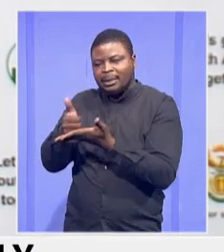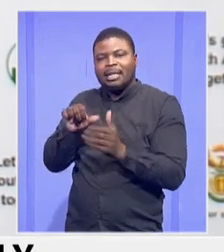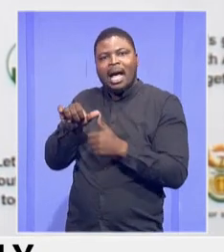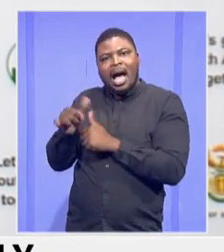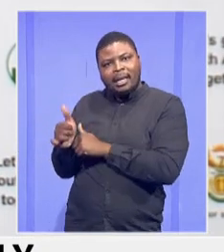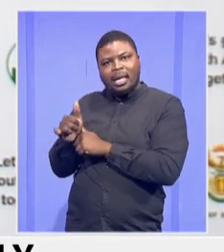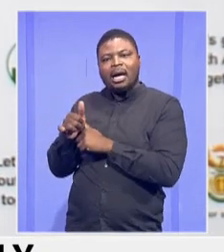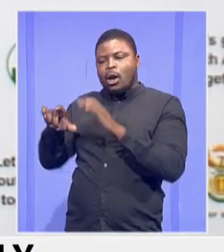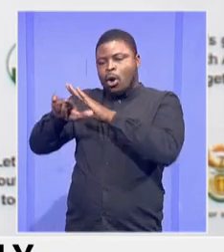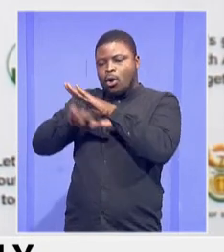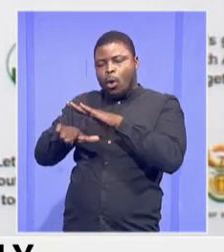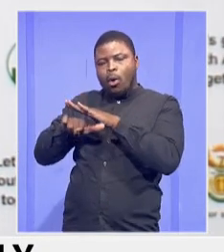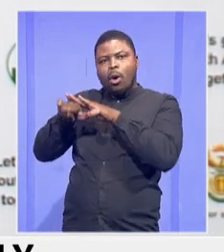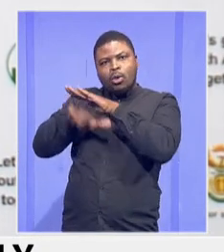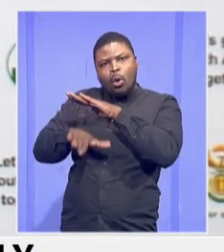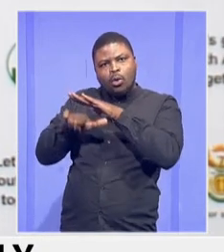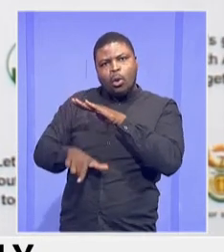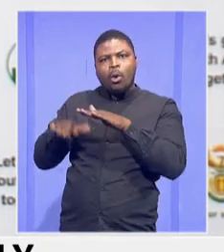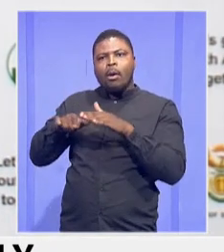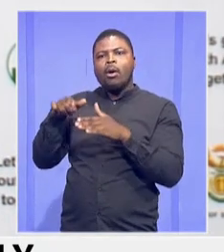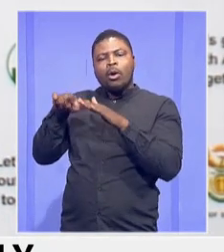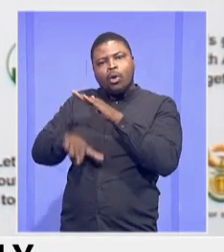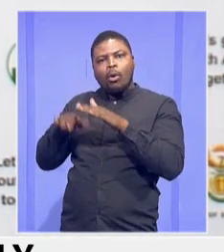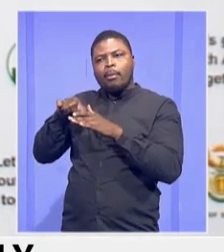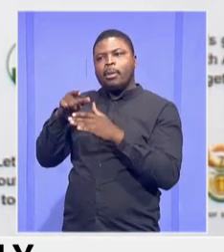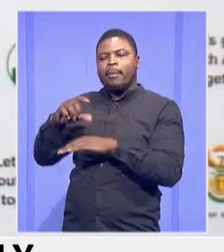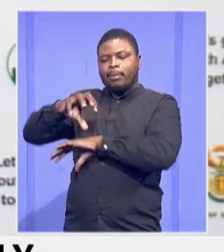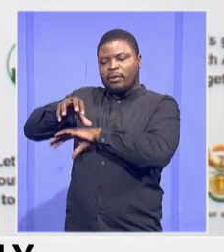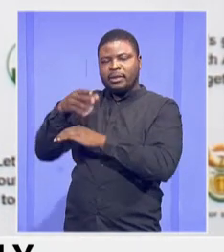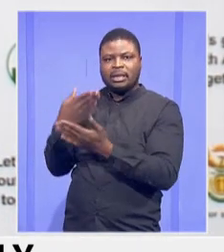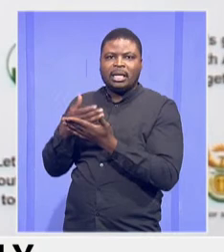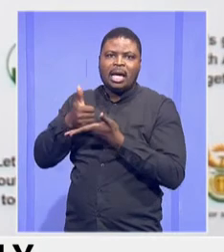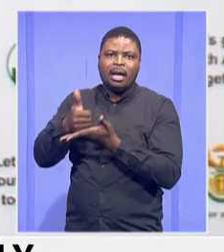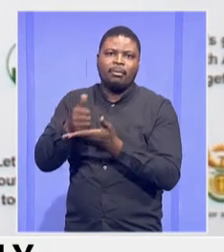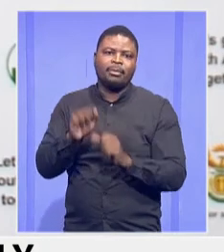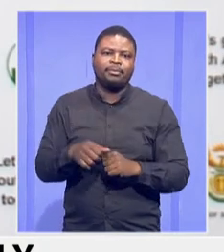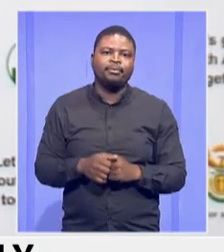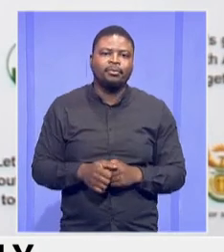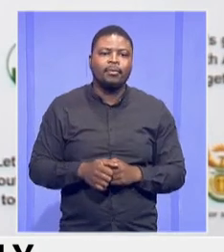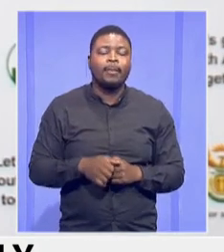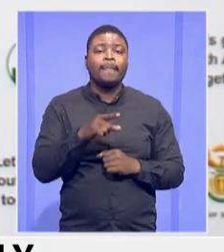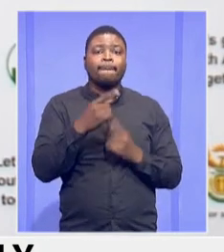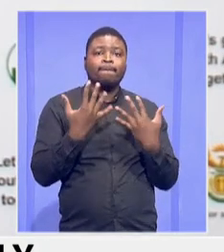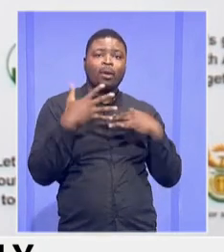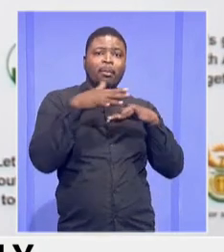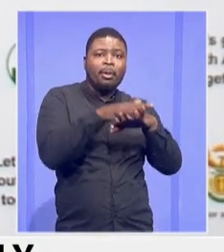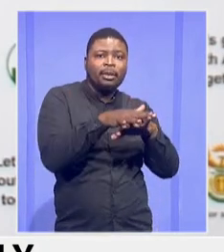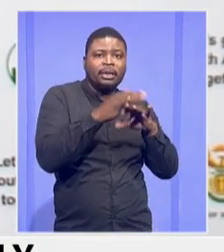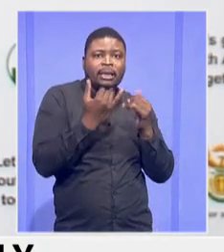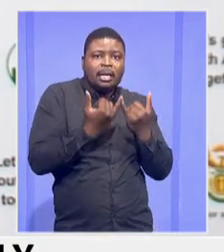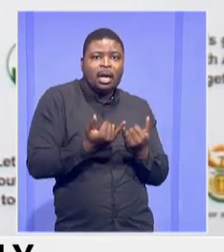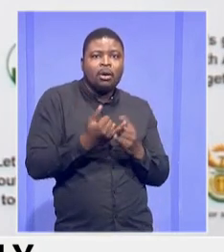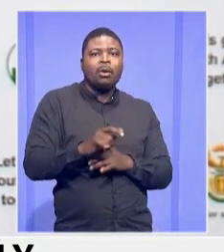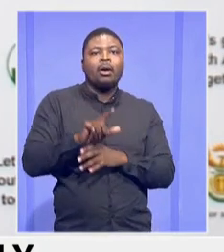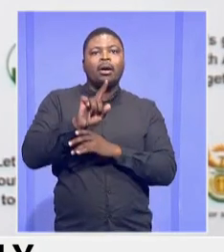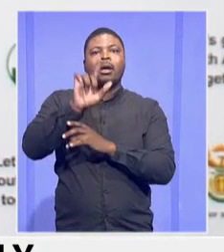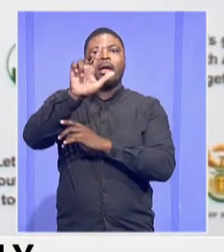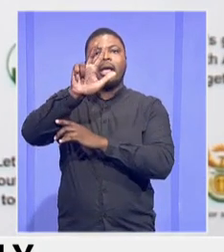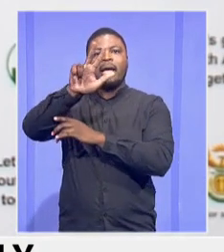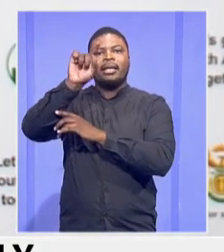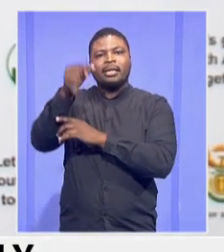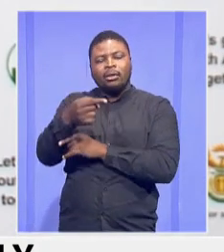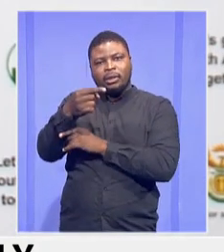Projects that are on implementation, it's 7,853.